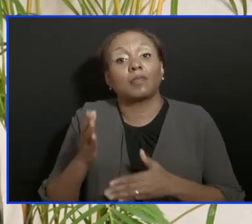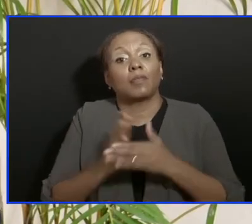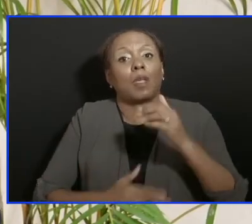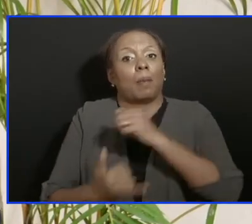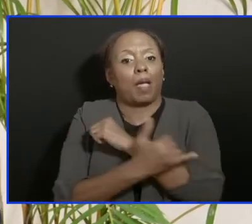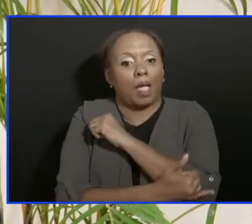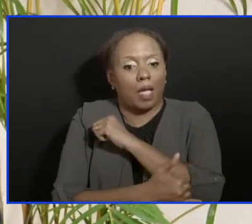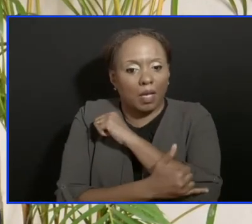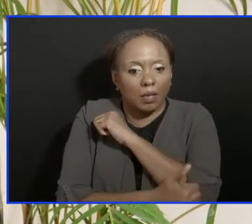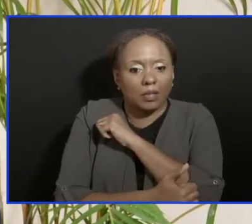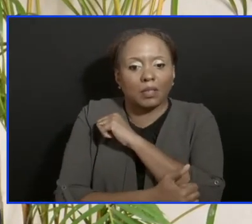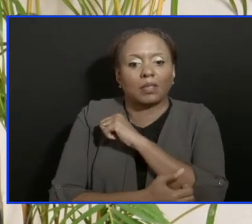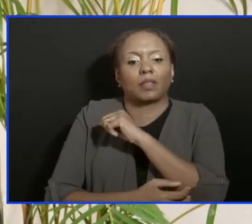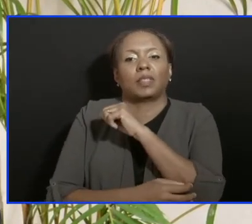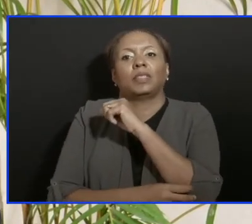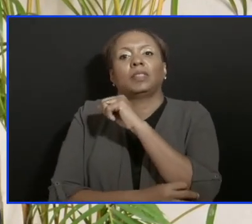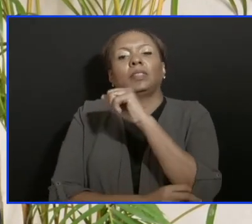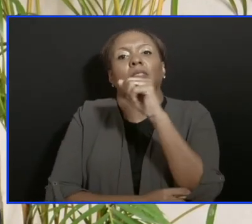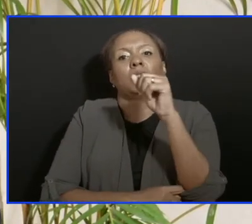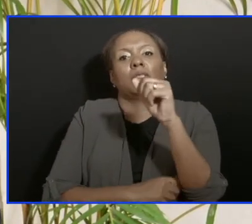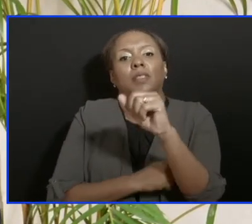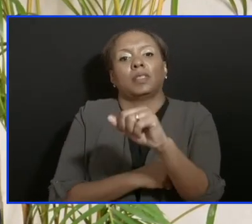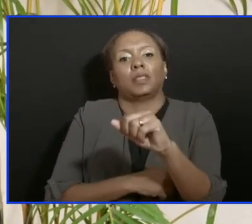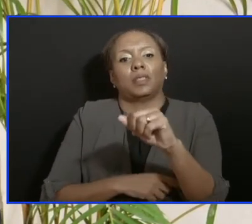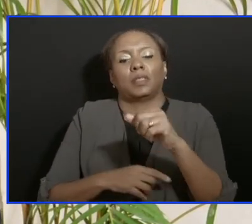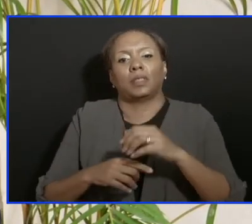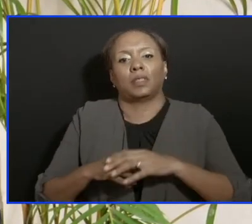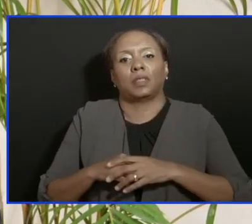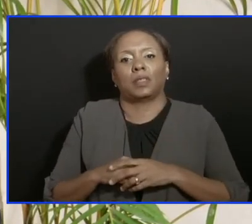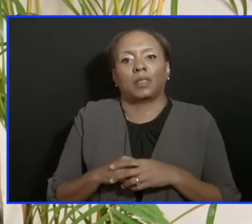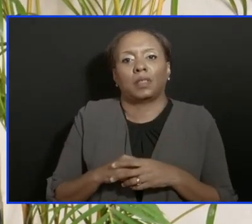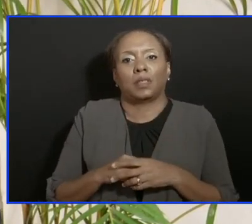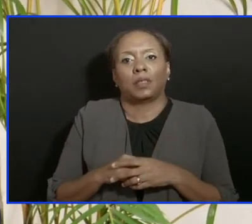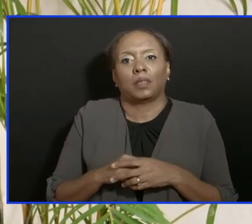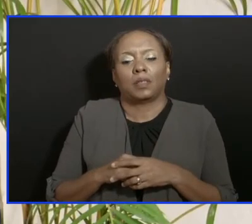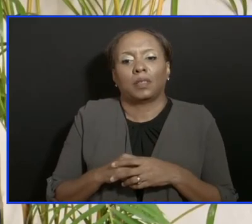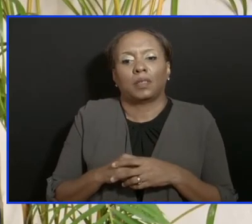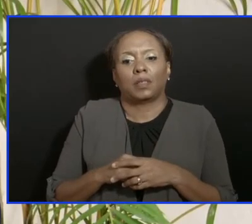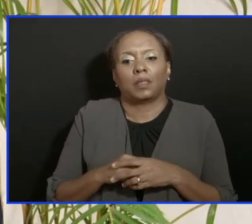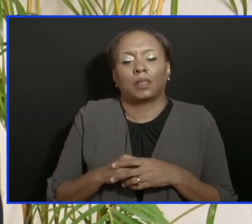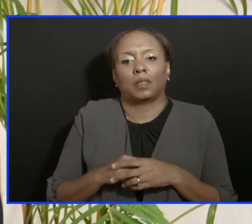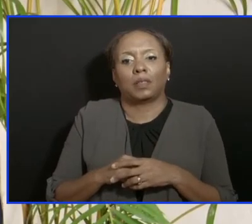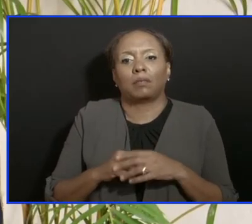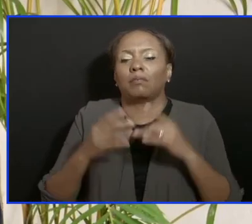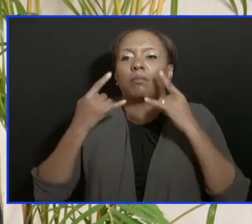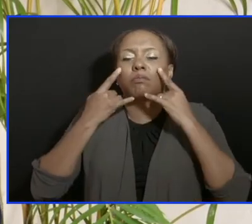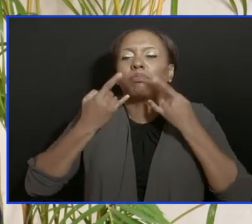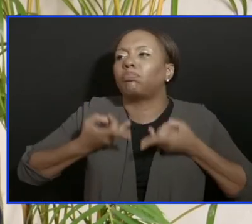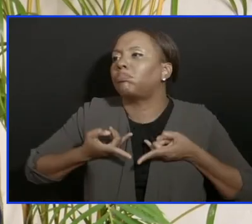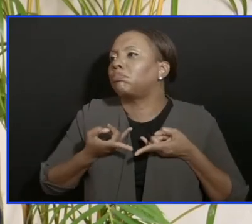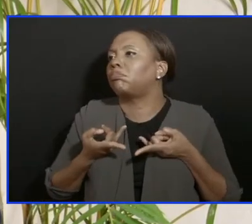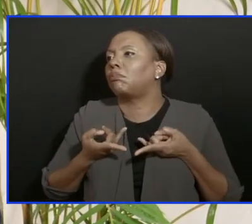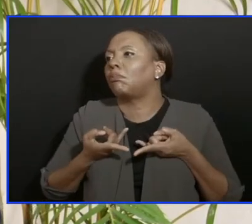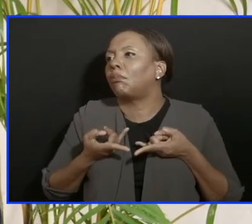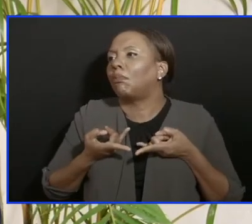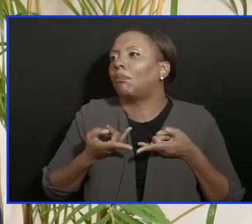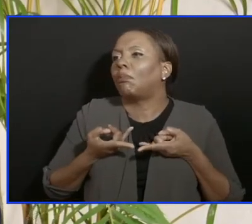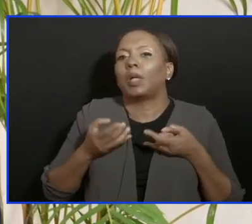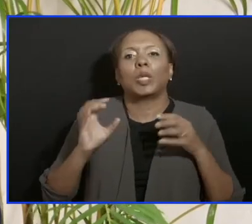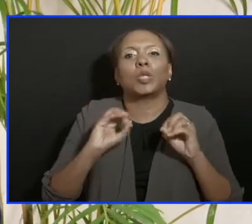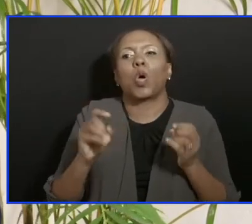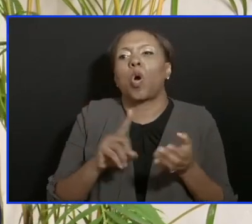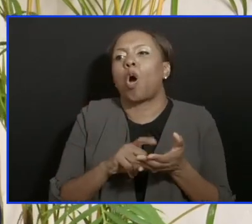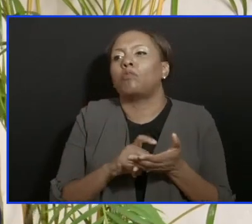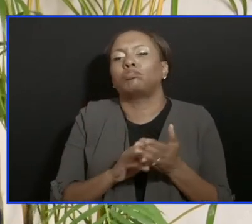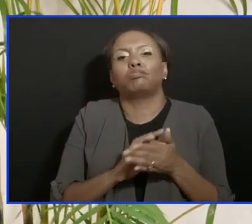and physical distancing. You will recognize that this have ended up in relation to increases